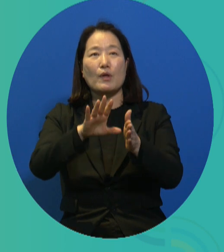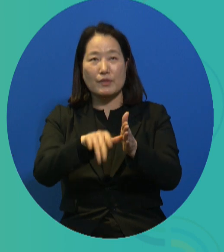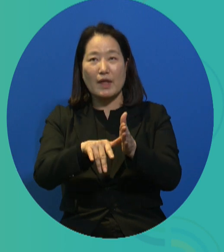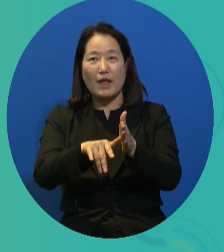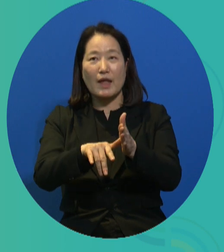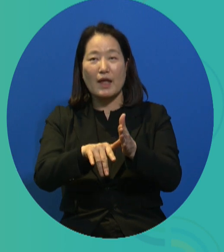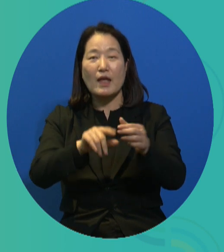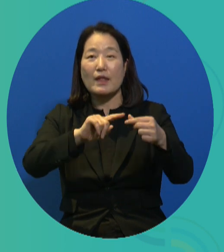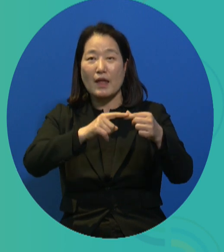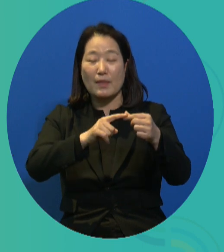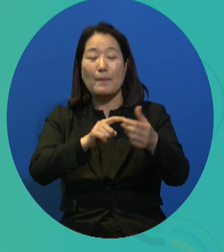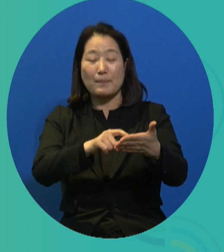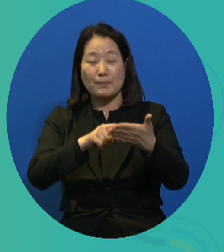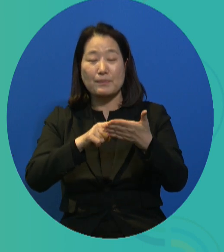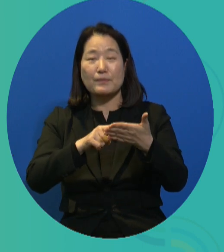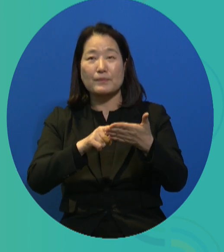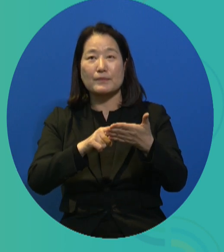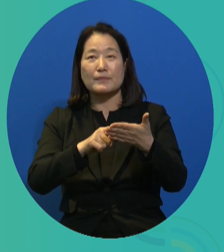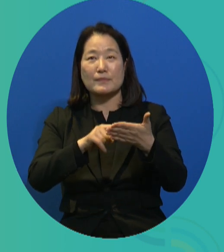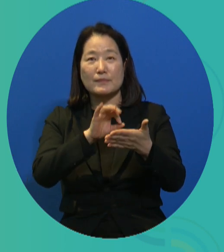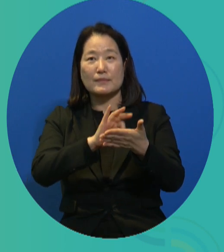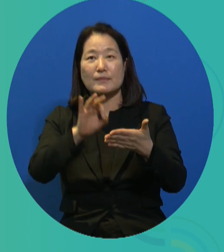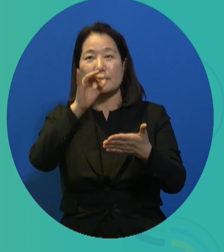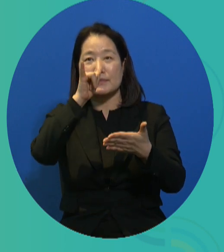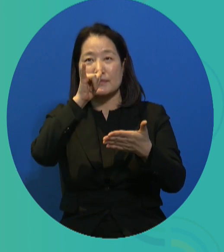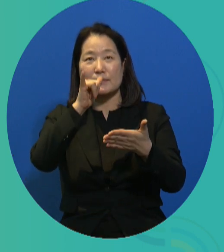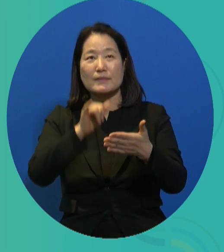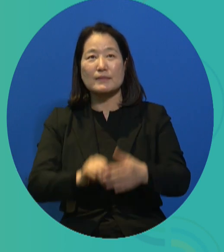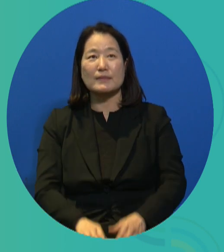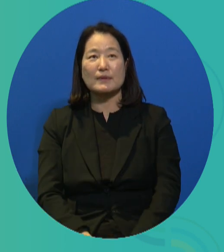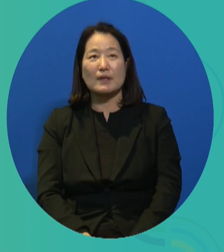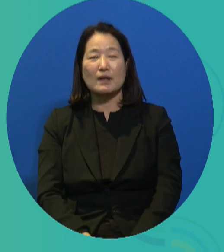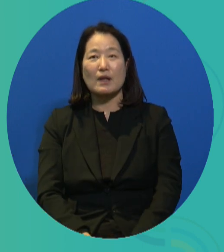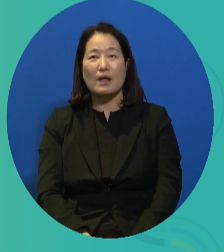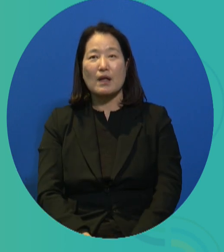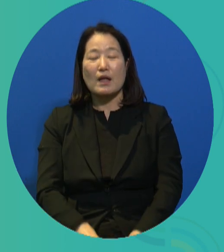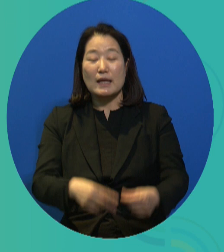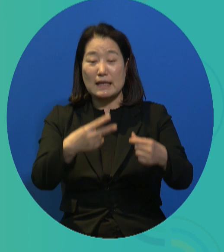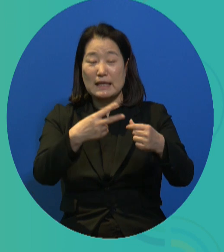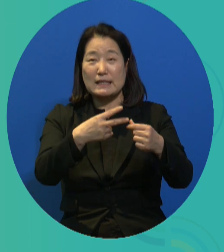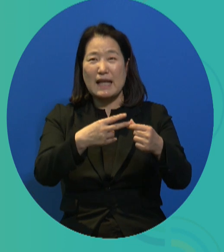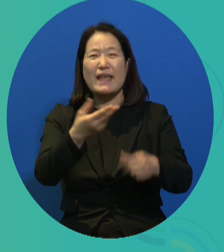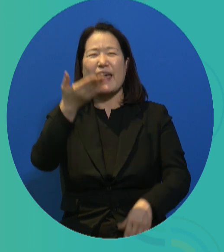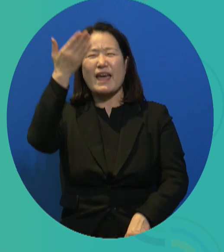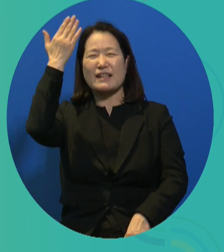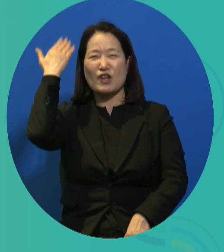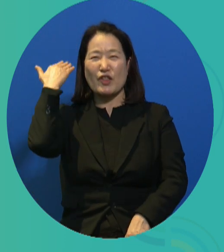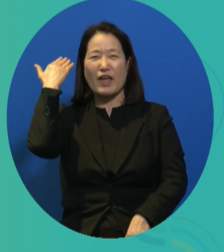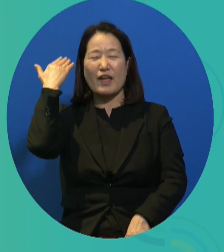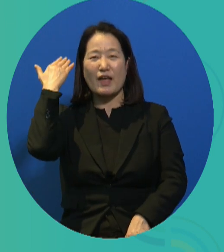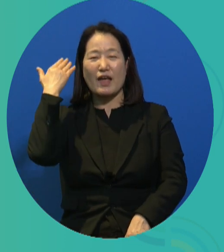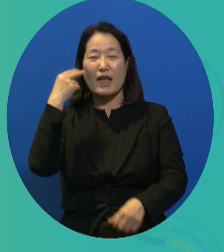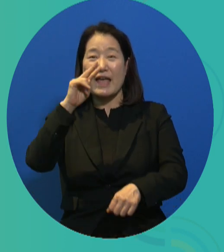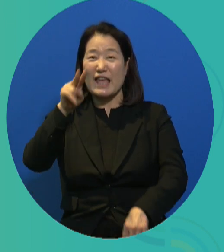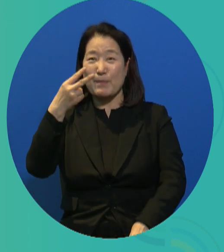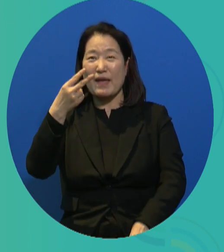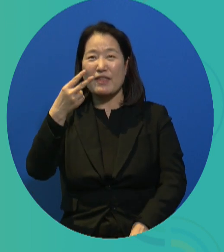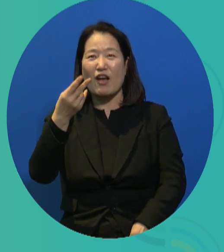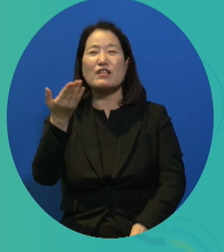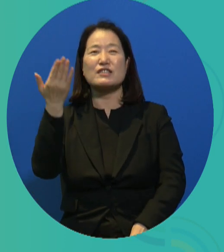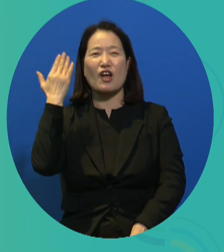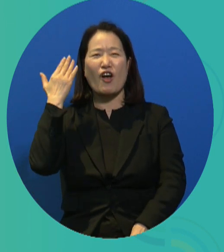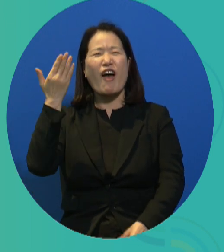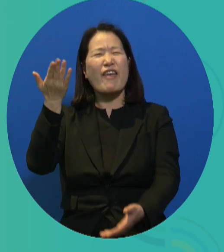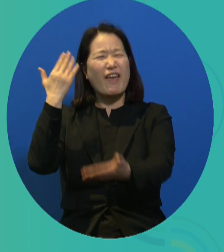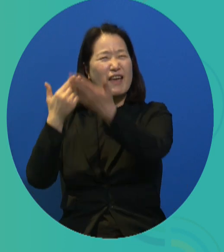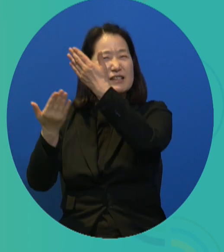We've heard this word unnecessary commands under the fourth industrial revolution. But if we look back in history way back in the first industrial revolution,